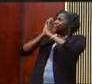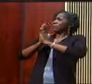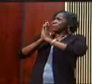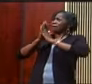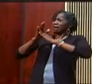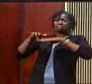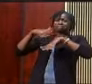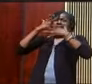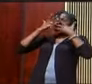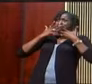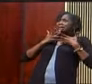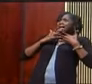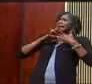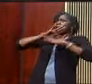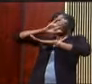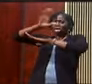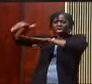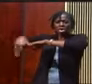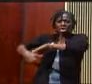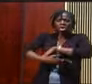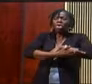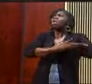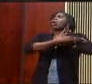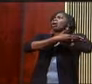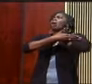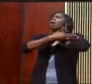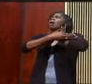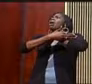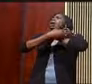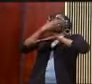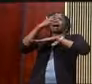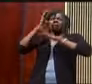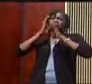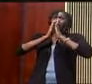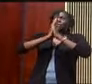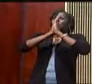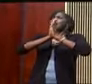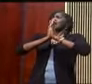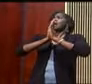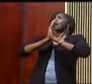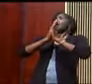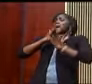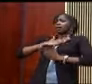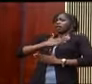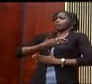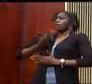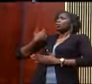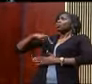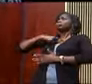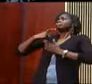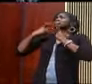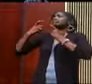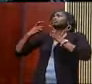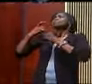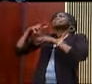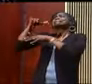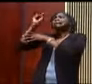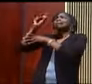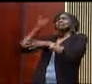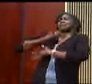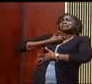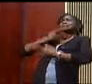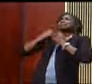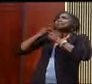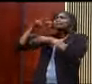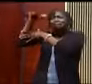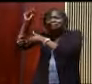praying night and day for your people. Israel, I confess that we have sinned against you. Yes, even my own family and I have sinned. We